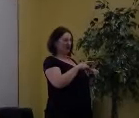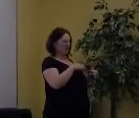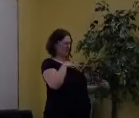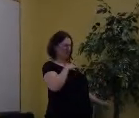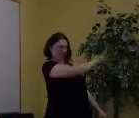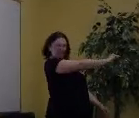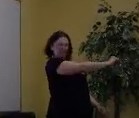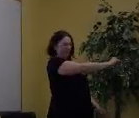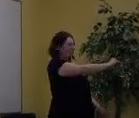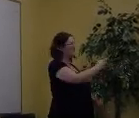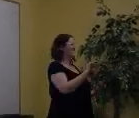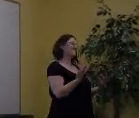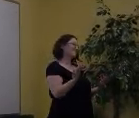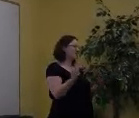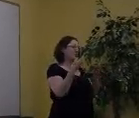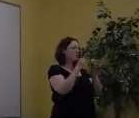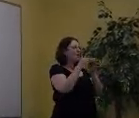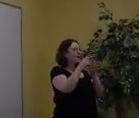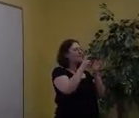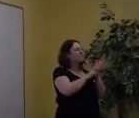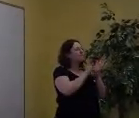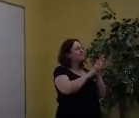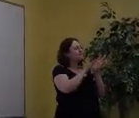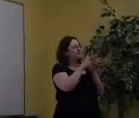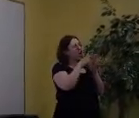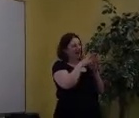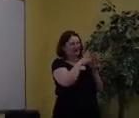Bonnie was a spring of spaniel and she was perfect in school.